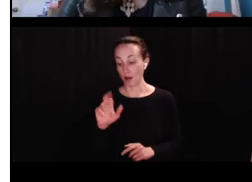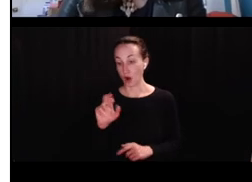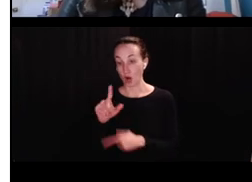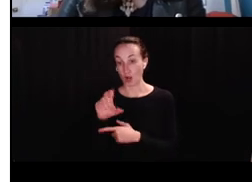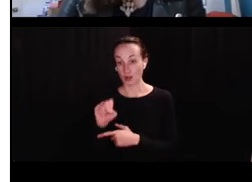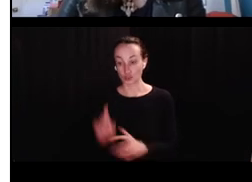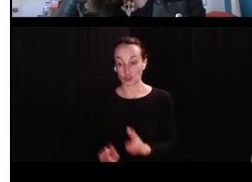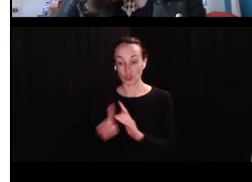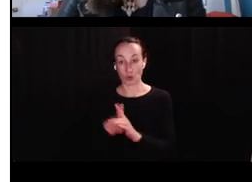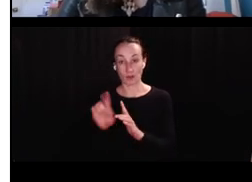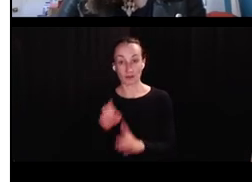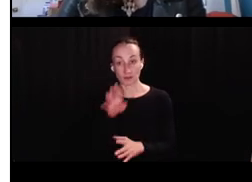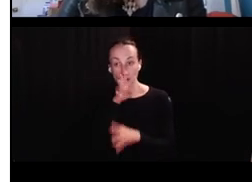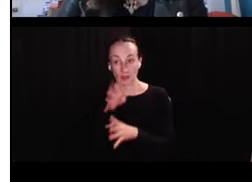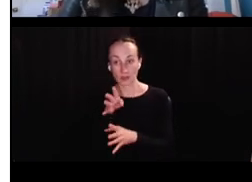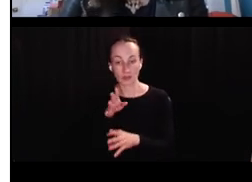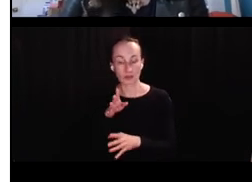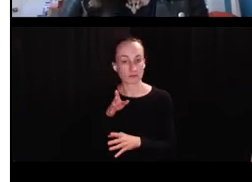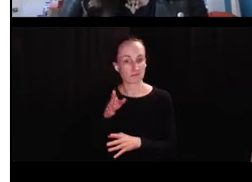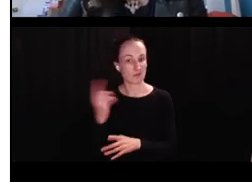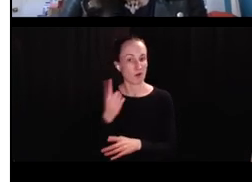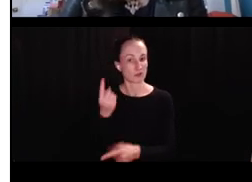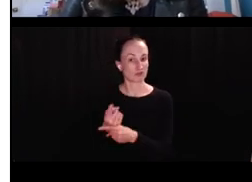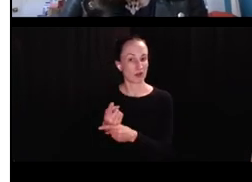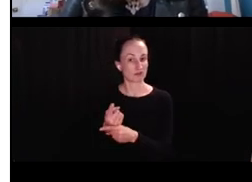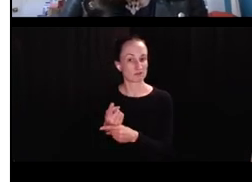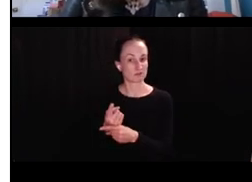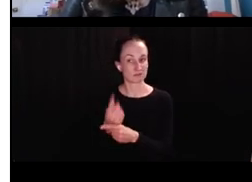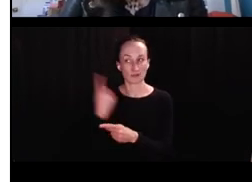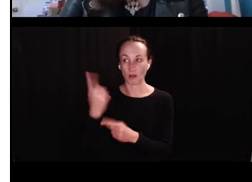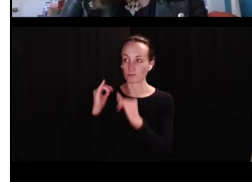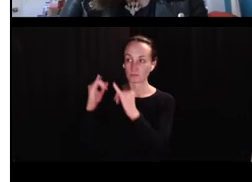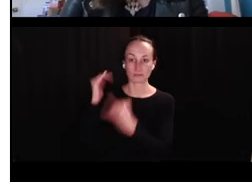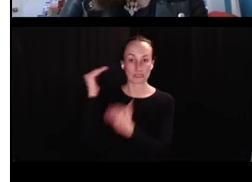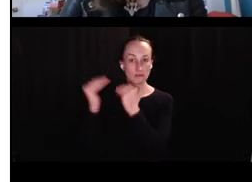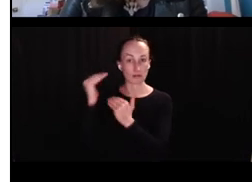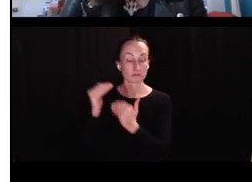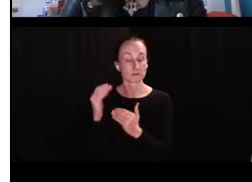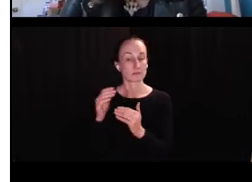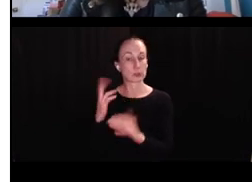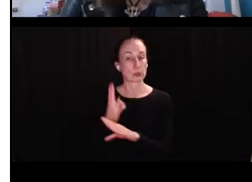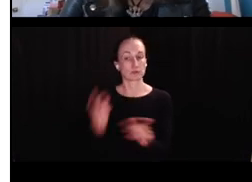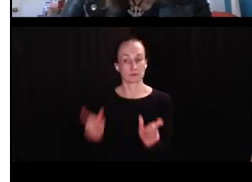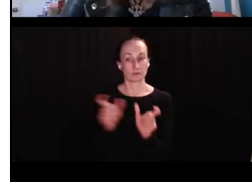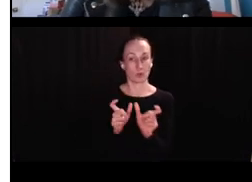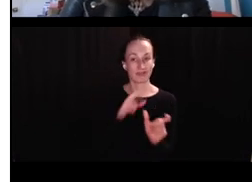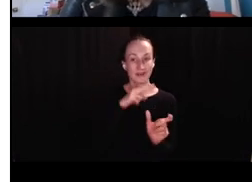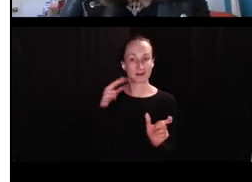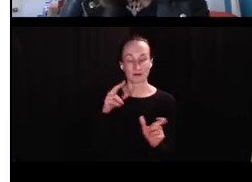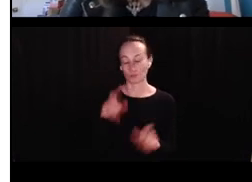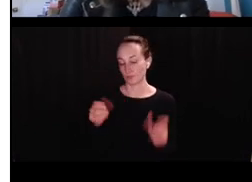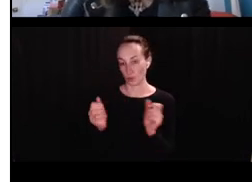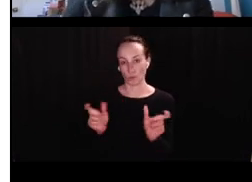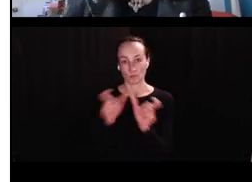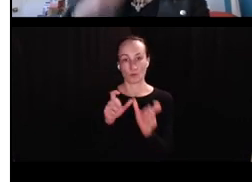Because when articles show up, um, in productions, they don't, kids do not use them incorrectly. They